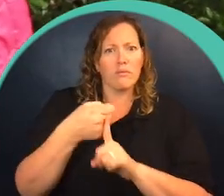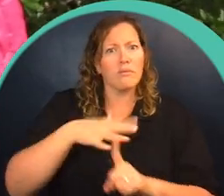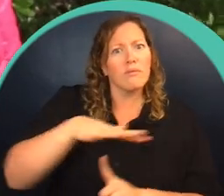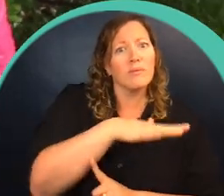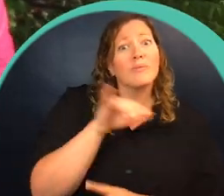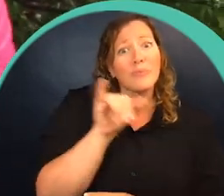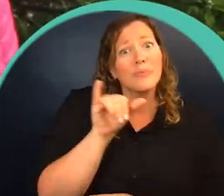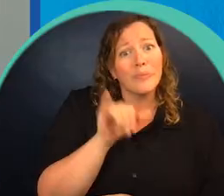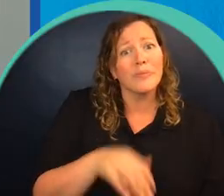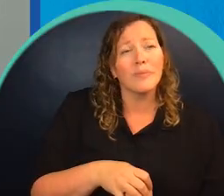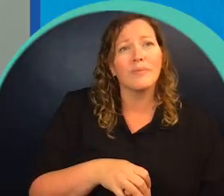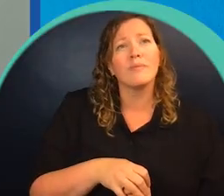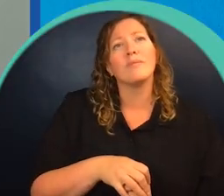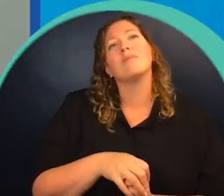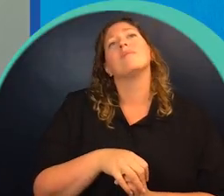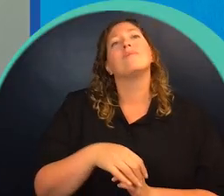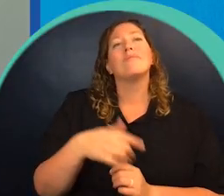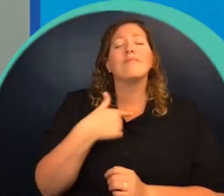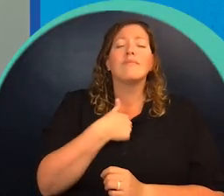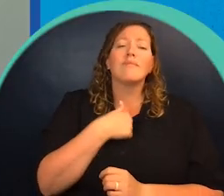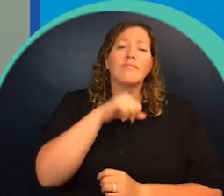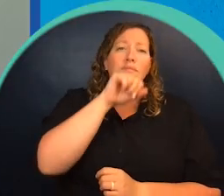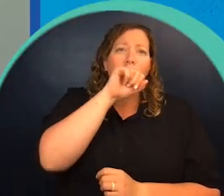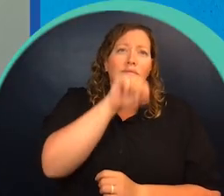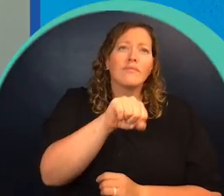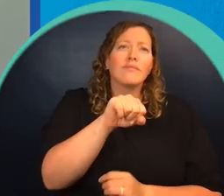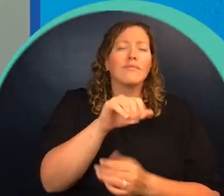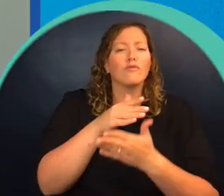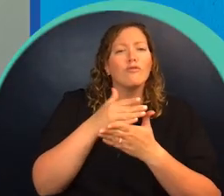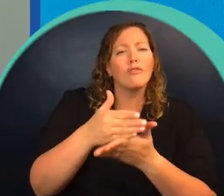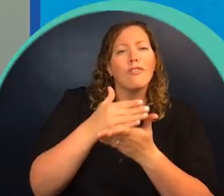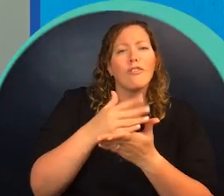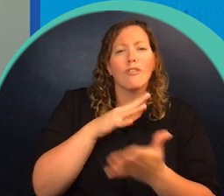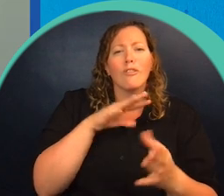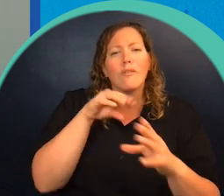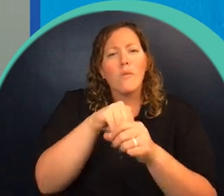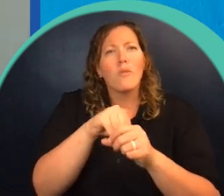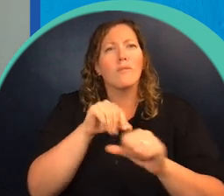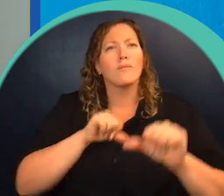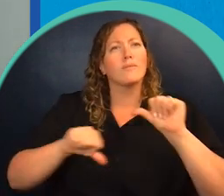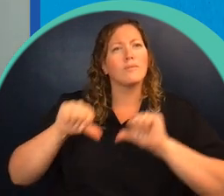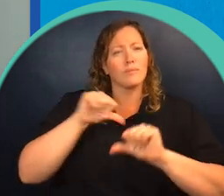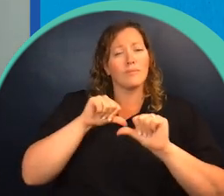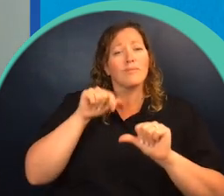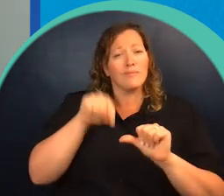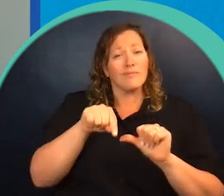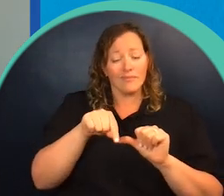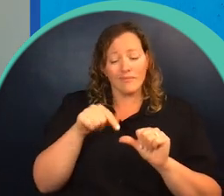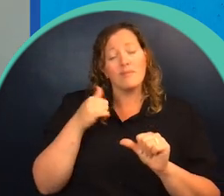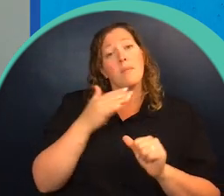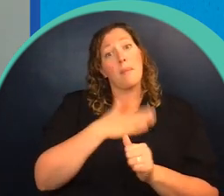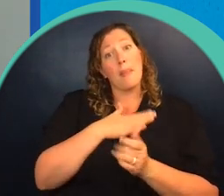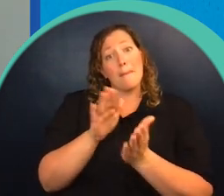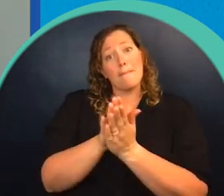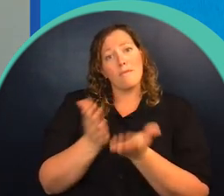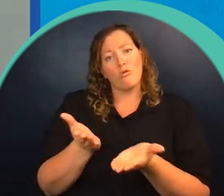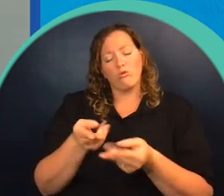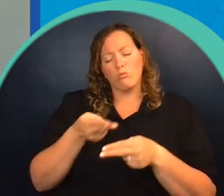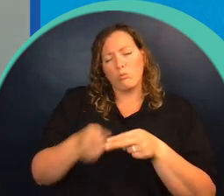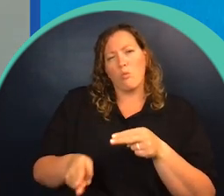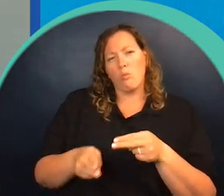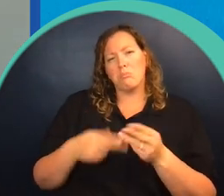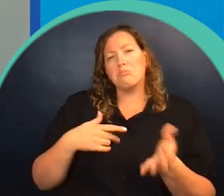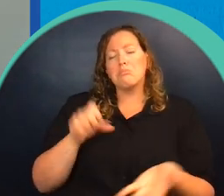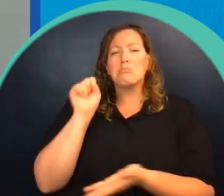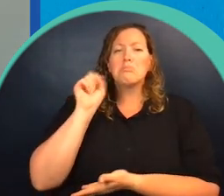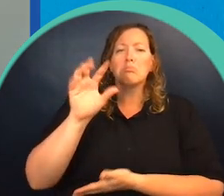Now, I love sharing with people how I do my science. And so I'm going to read a short excerpt from my book,